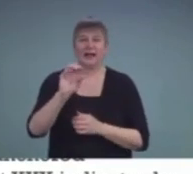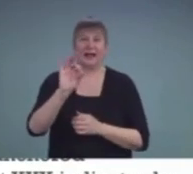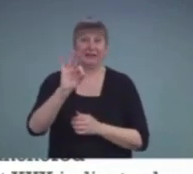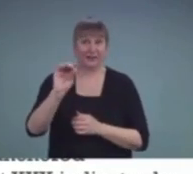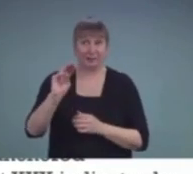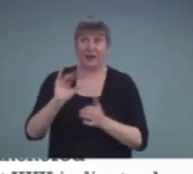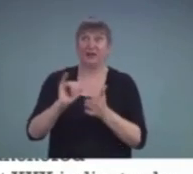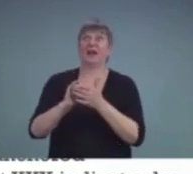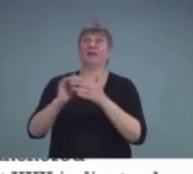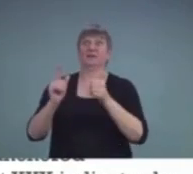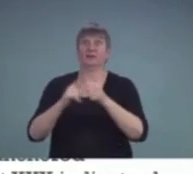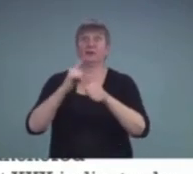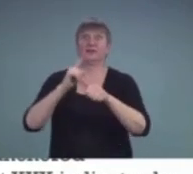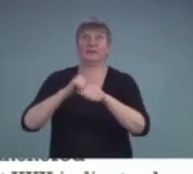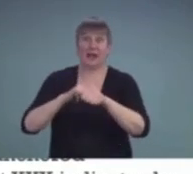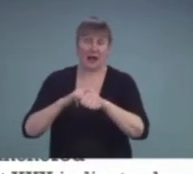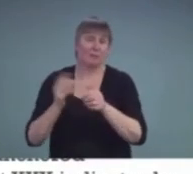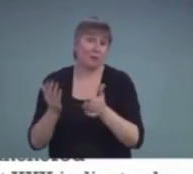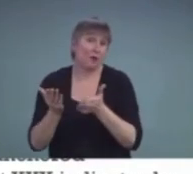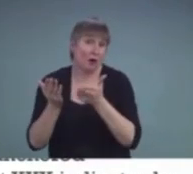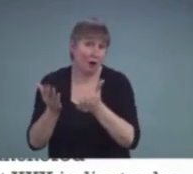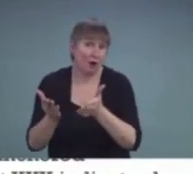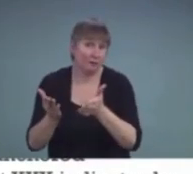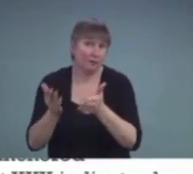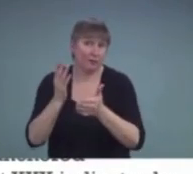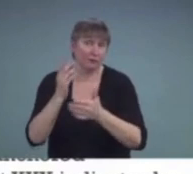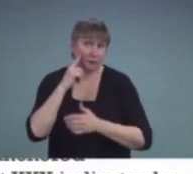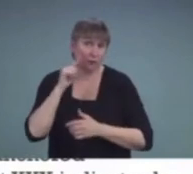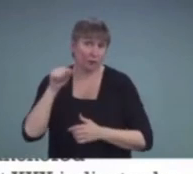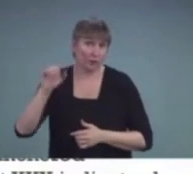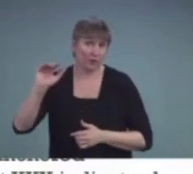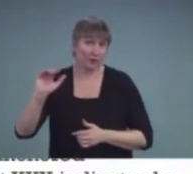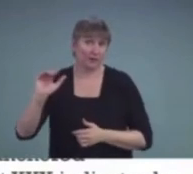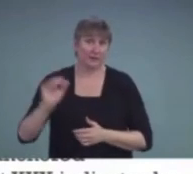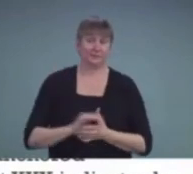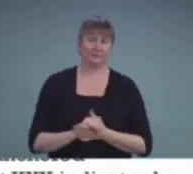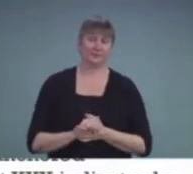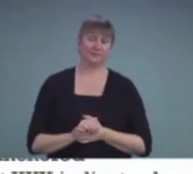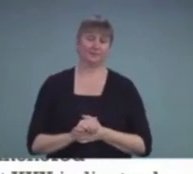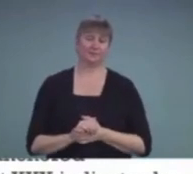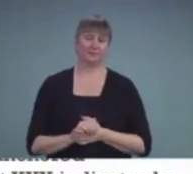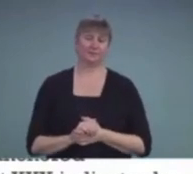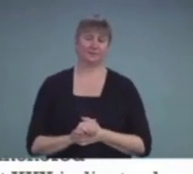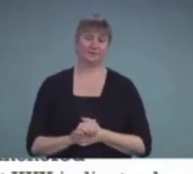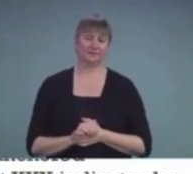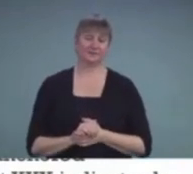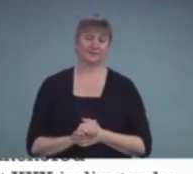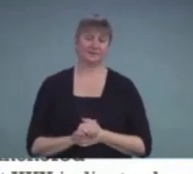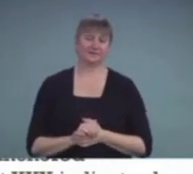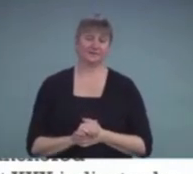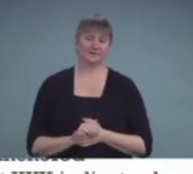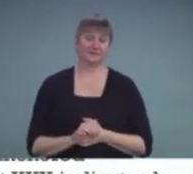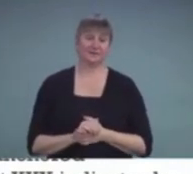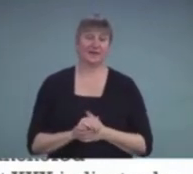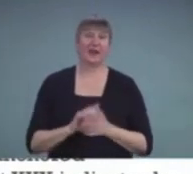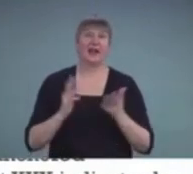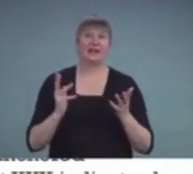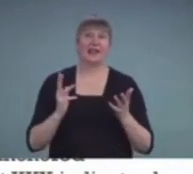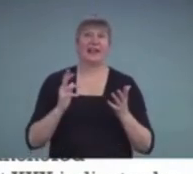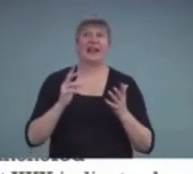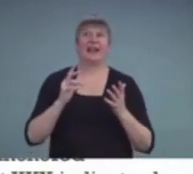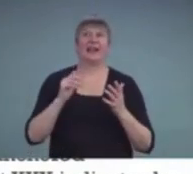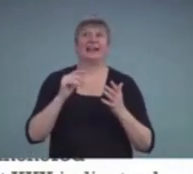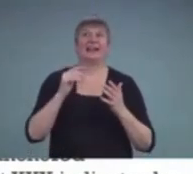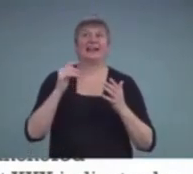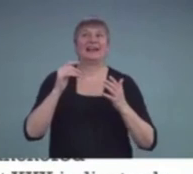that's been suggested for him. They did not pursue special considerations. And this is a unique